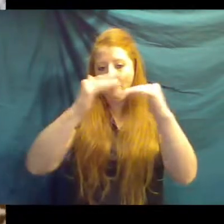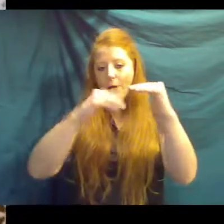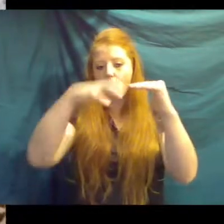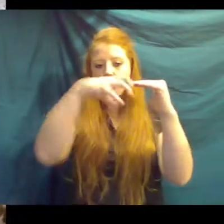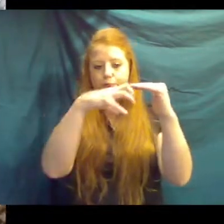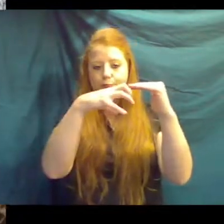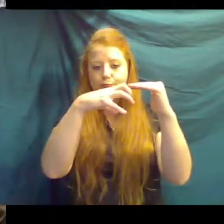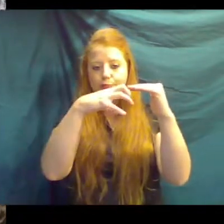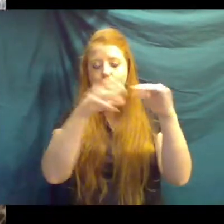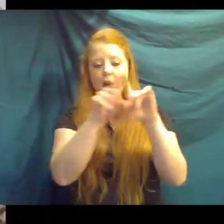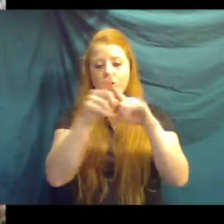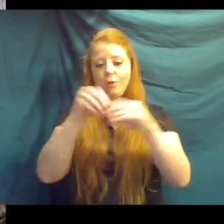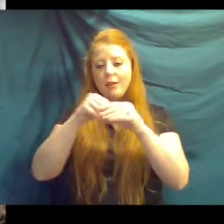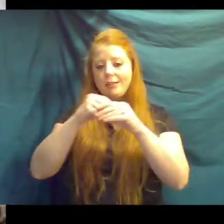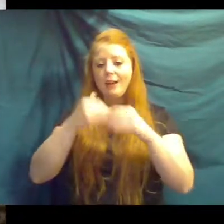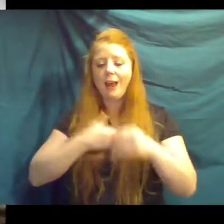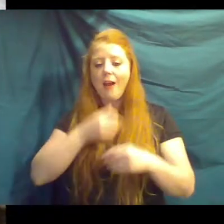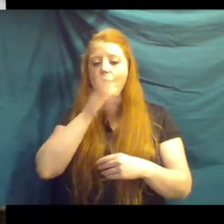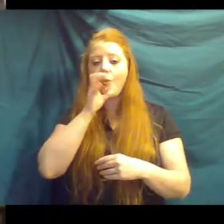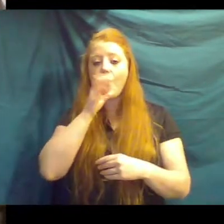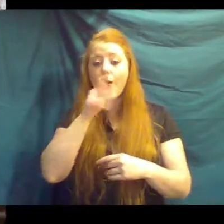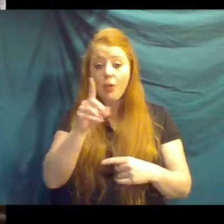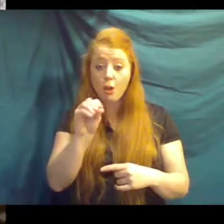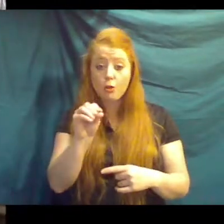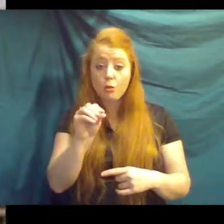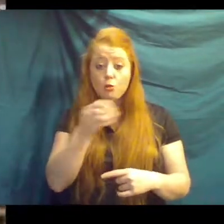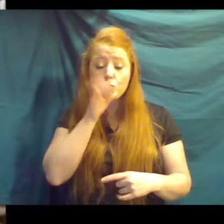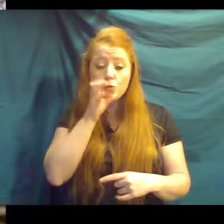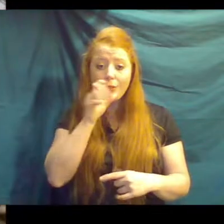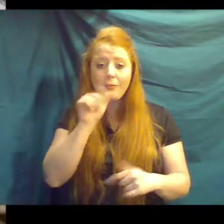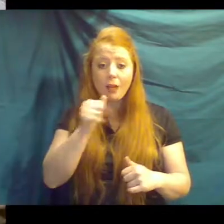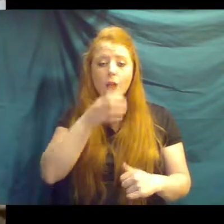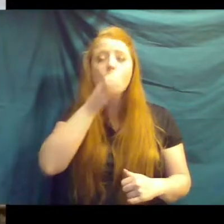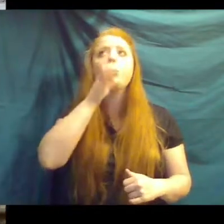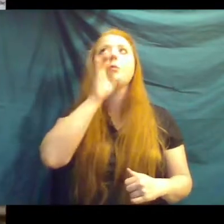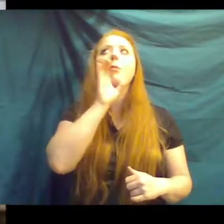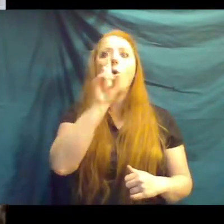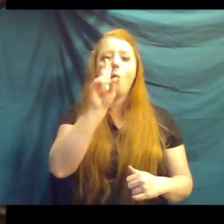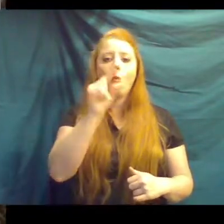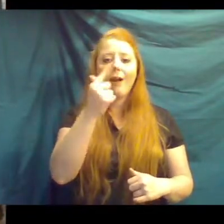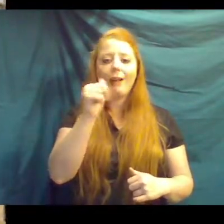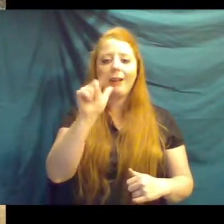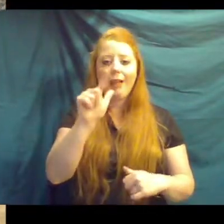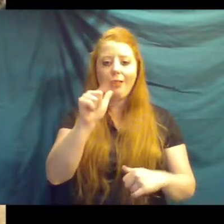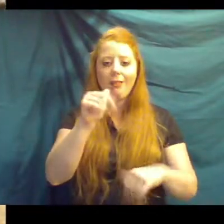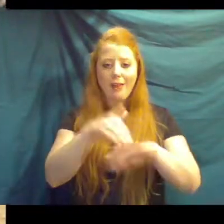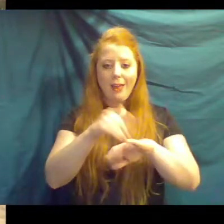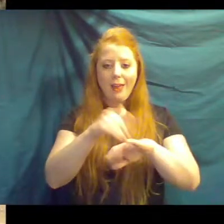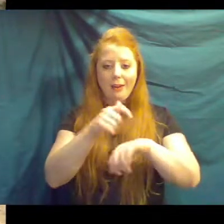And then they have drinkers inside. So they do drink water. And they can drink about a gallon at a time if they're really thirsty.